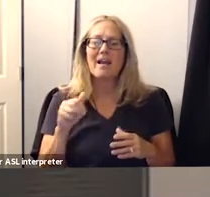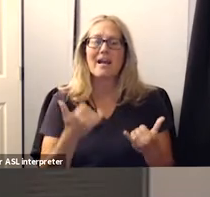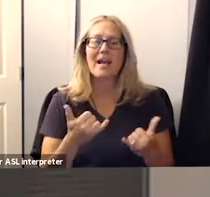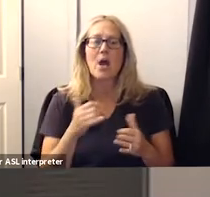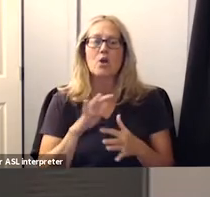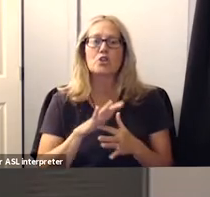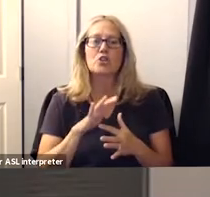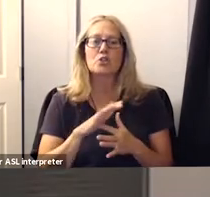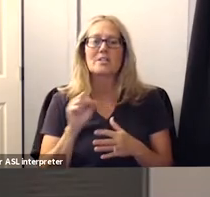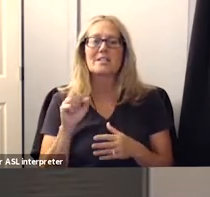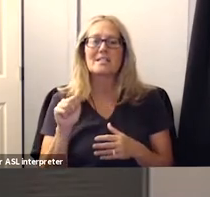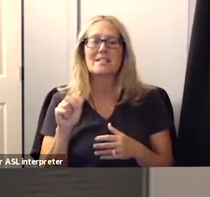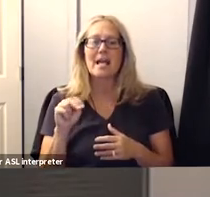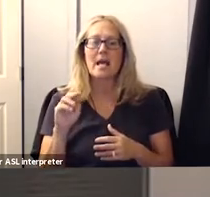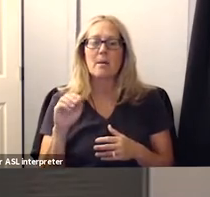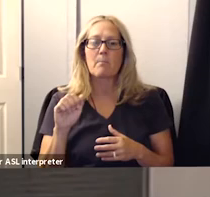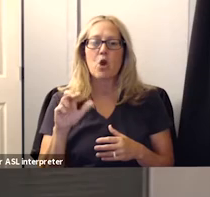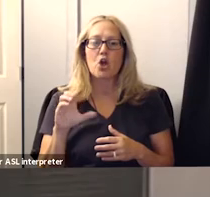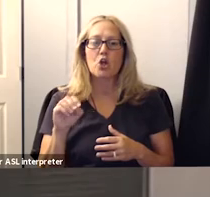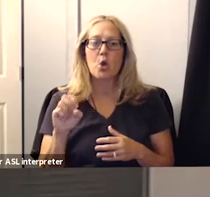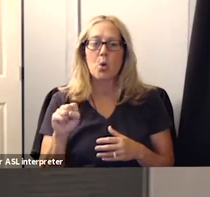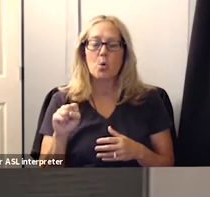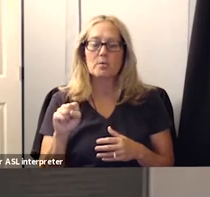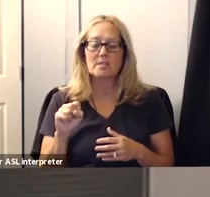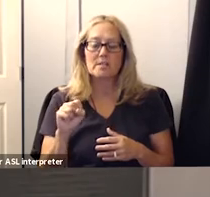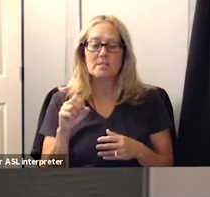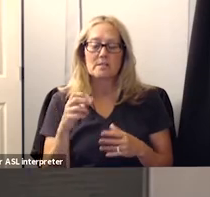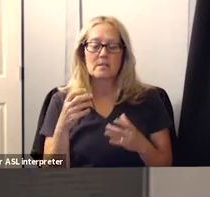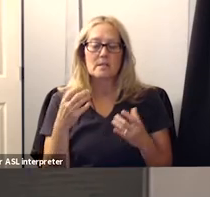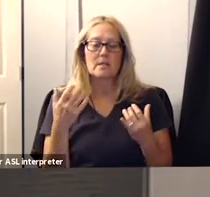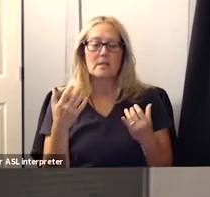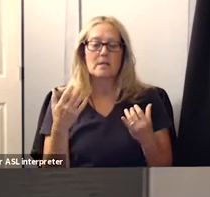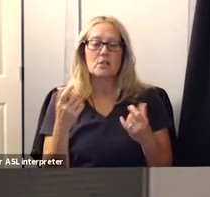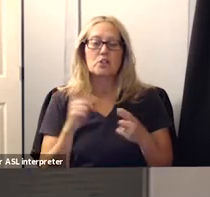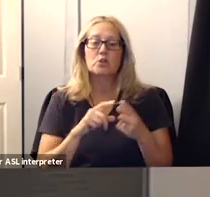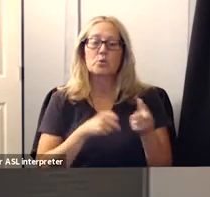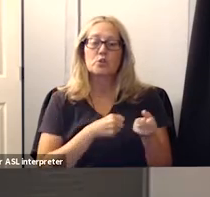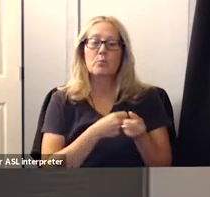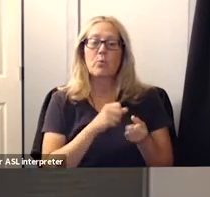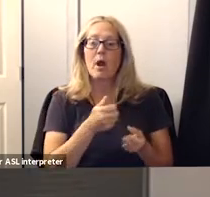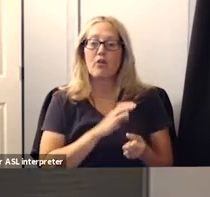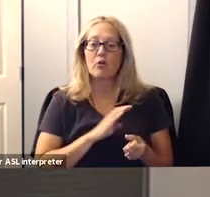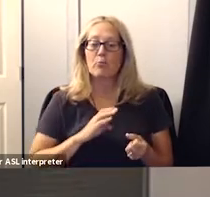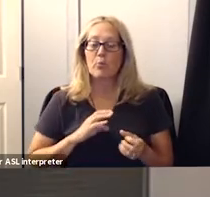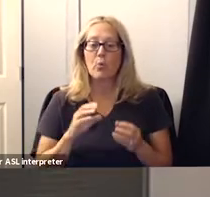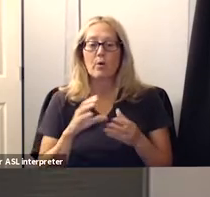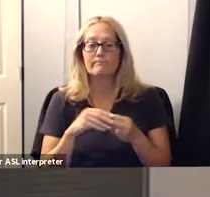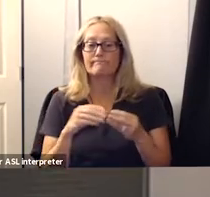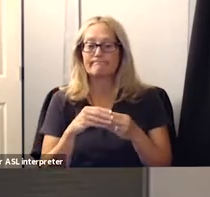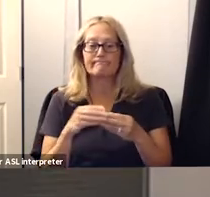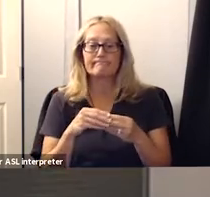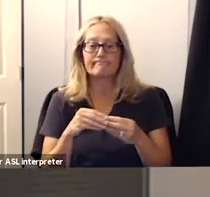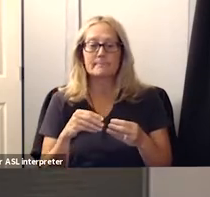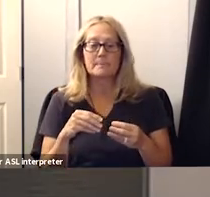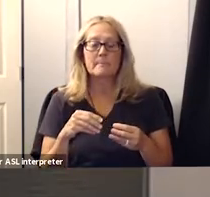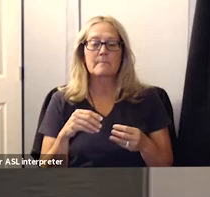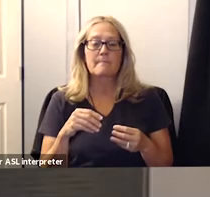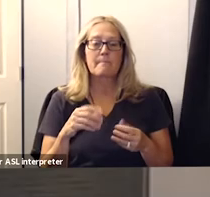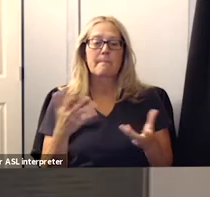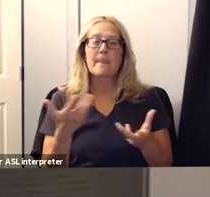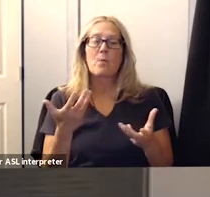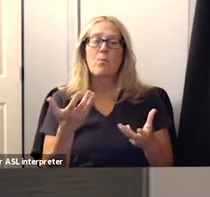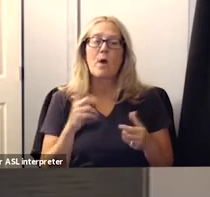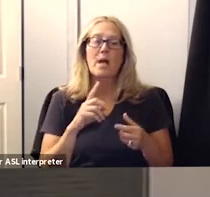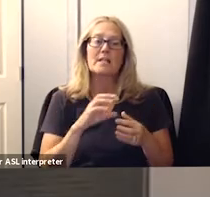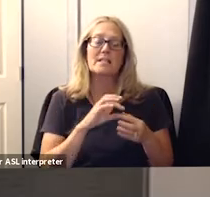at san marcos um just to reiterate what the other board members have been saying and what has been spoken on tonight